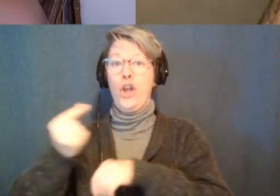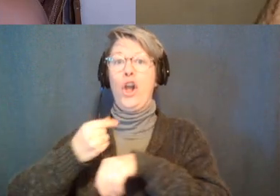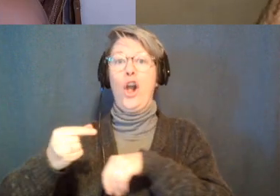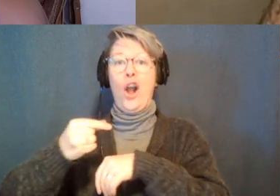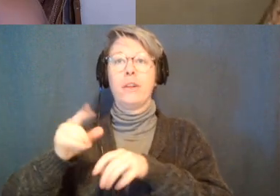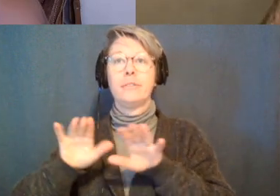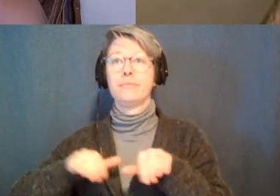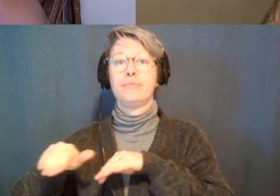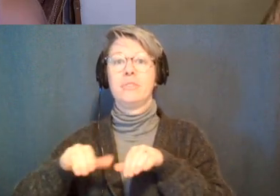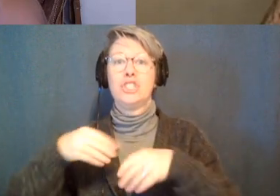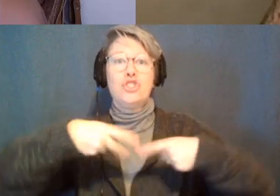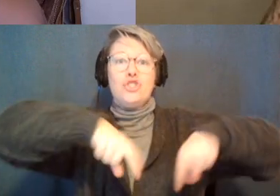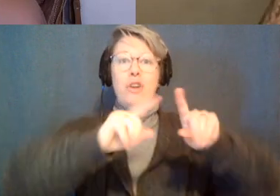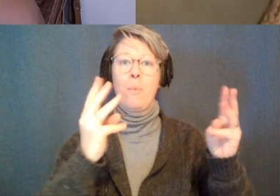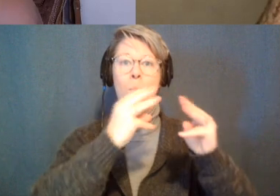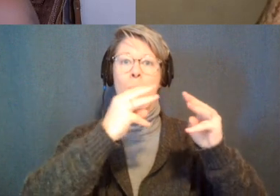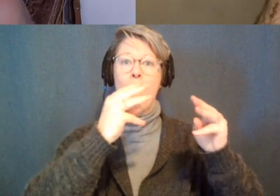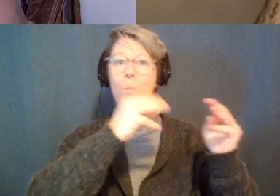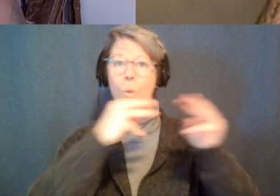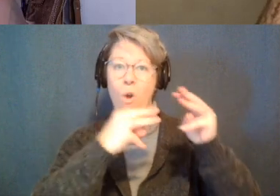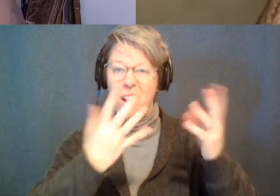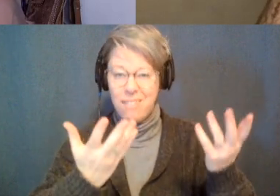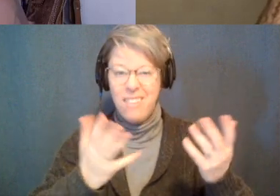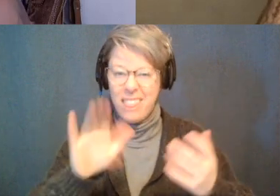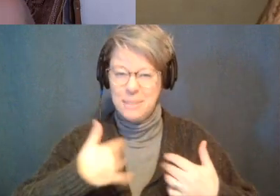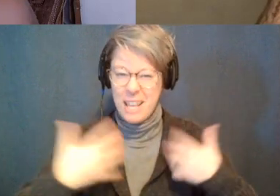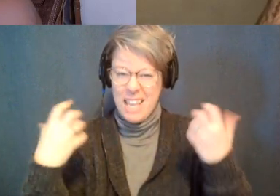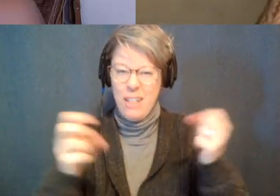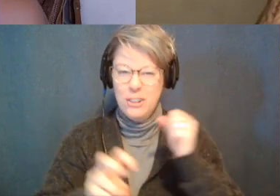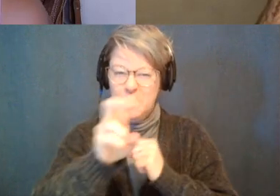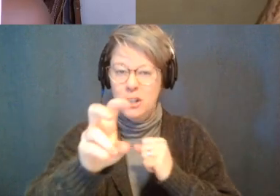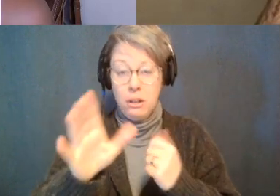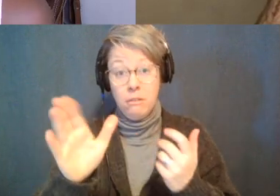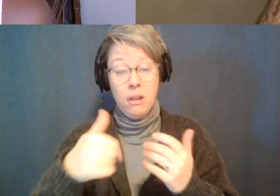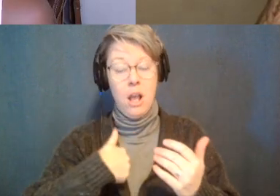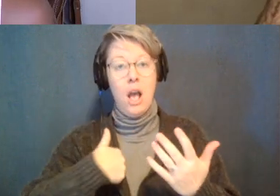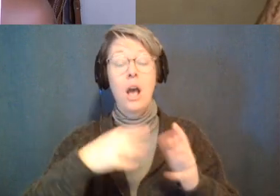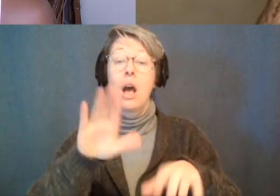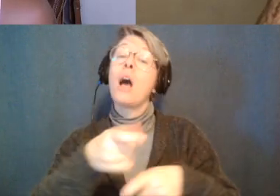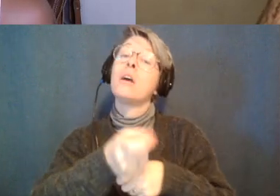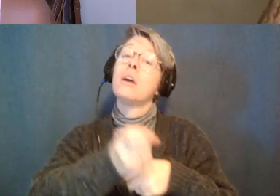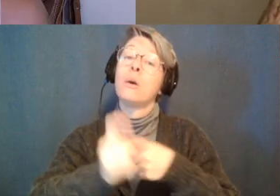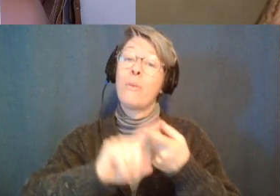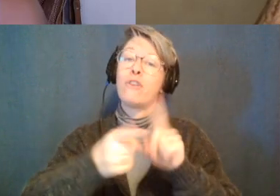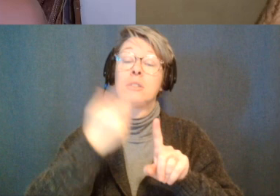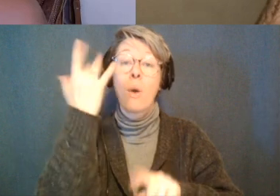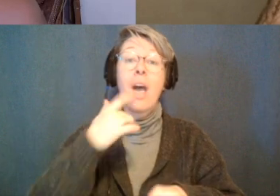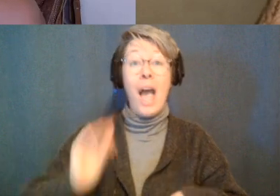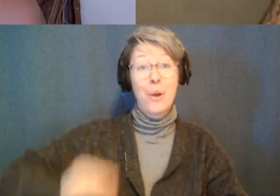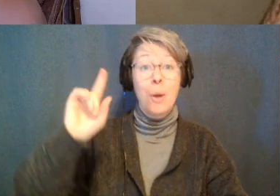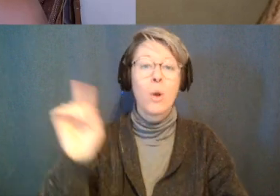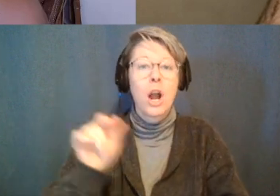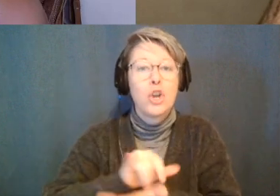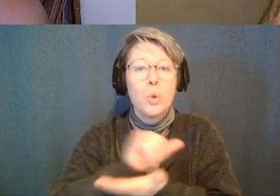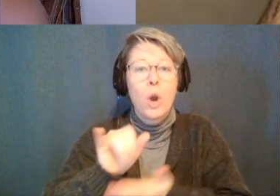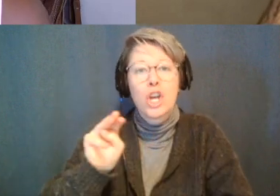i that's how i lead it and um i'm always joking with some friends it's like i'm originally i grew up in new jersey and new york and